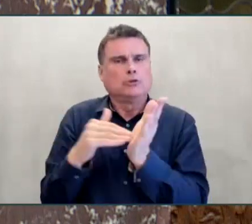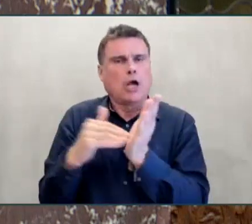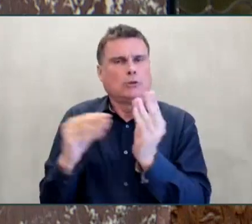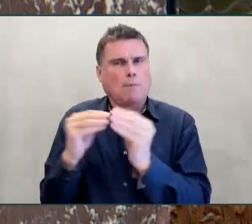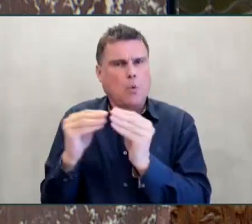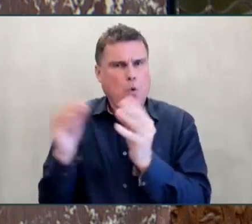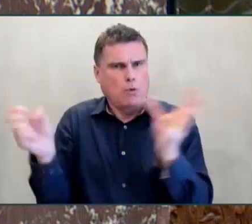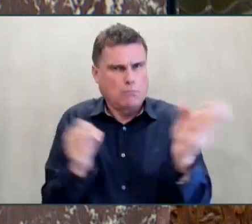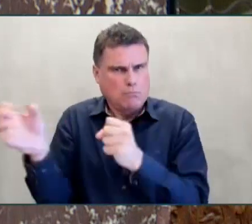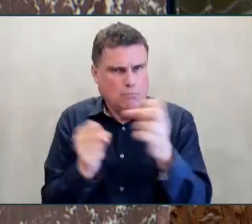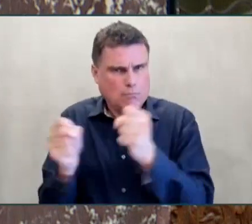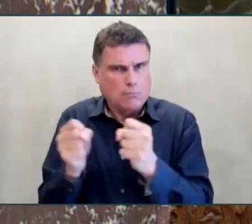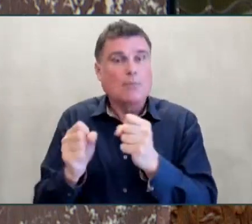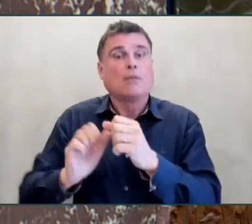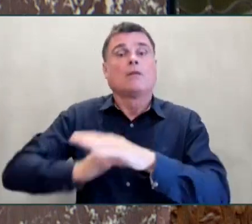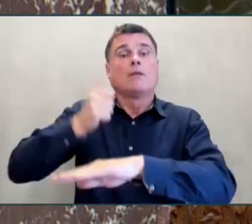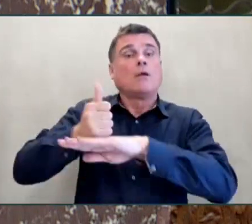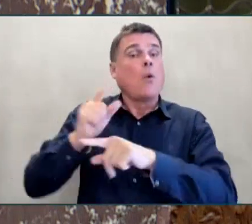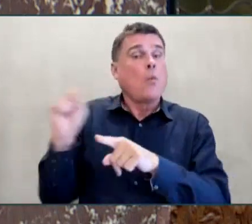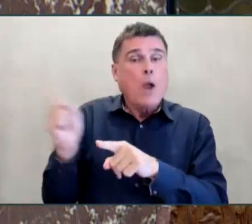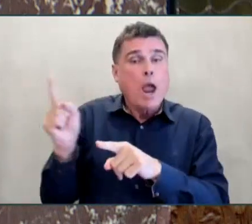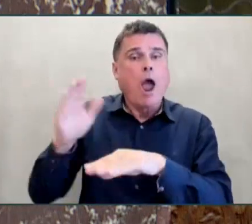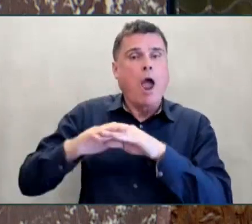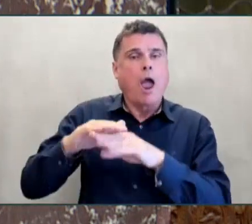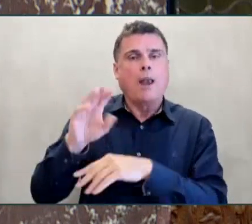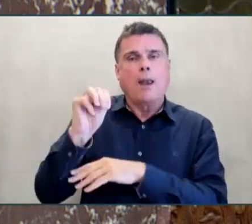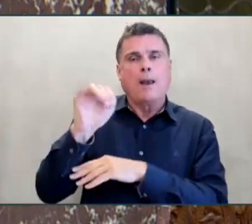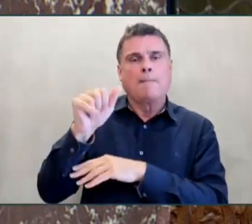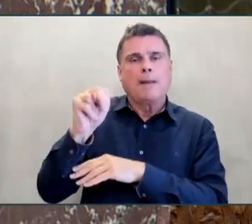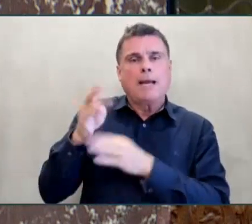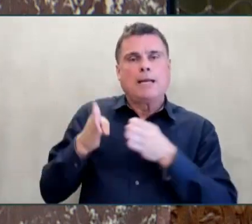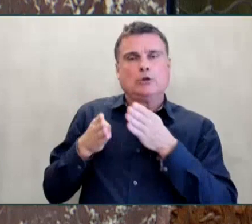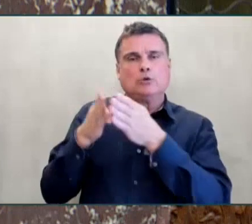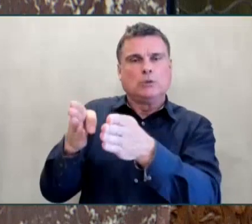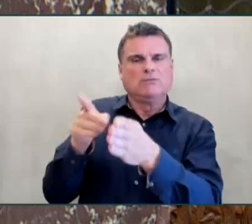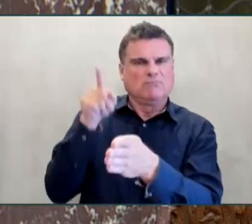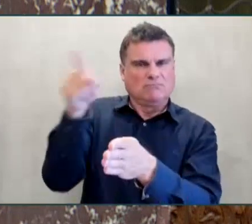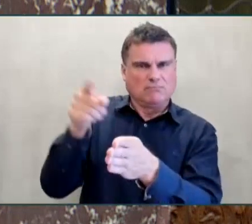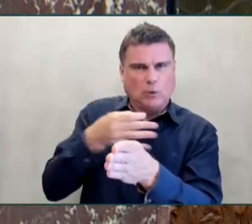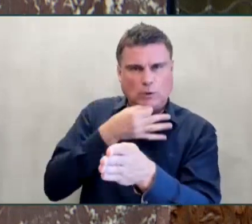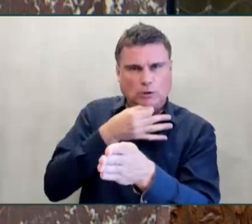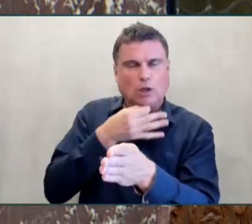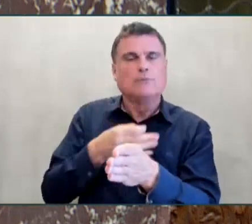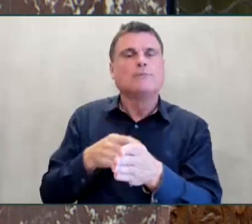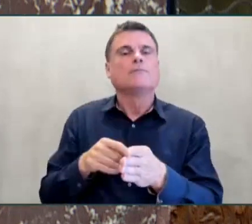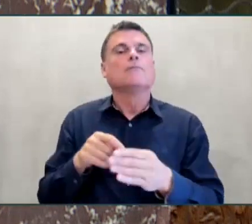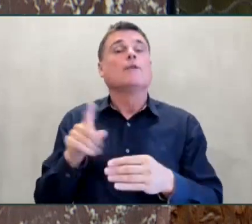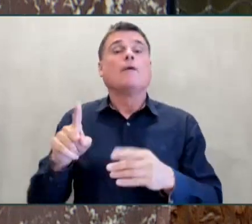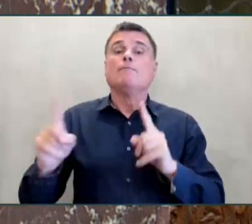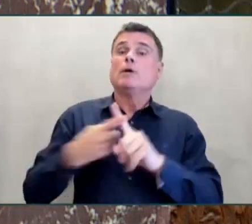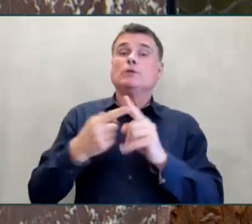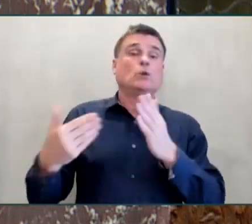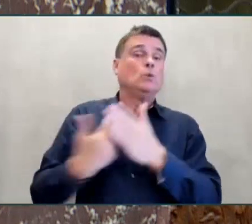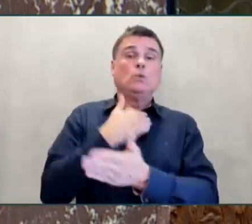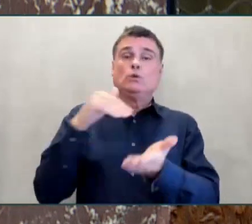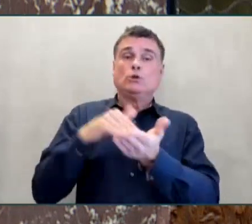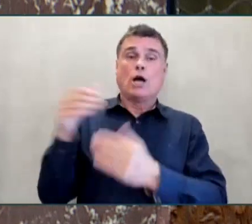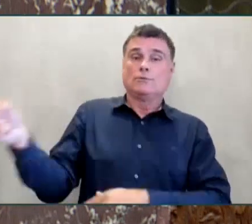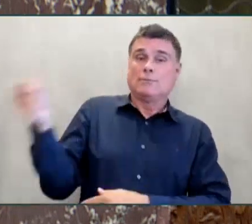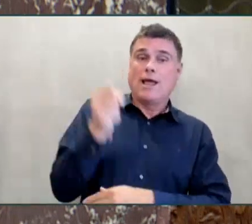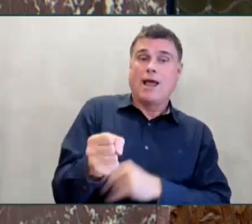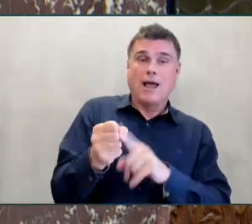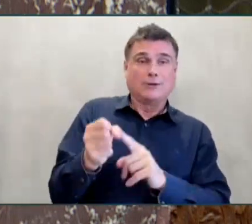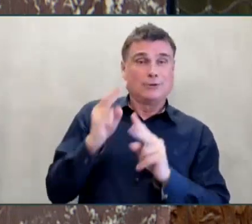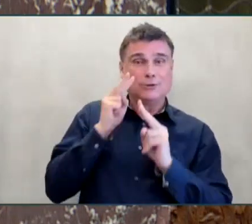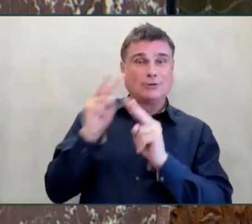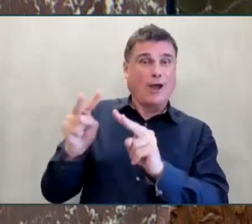first new physician saw her first patient on March 29th, just a couple of weeks ago. In both cases, the Society